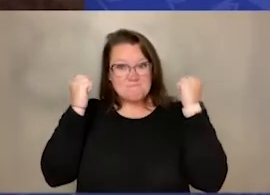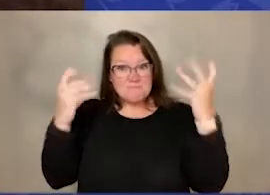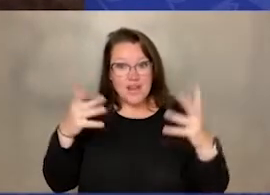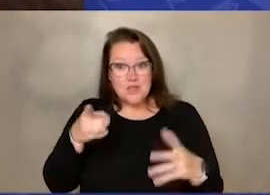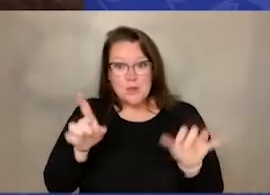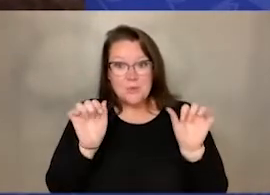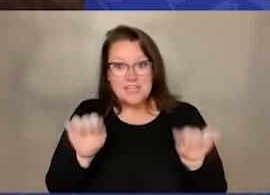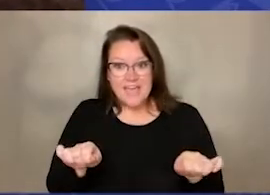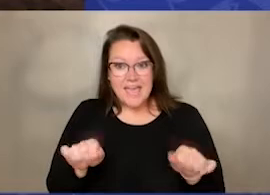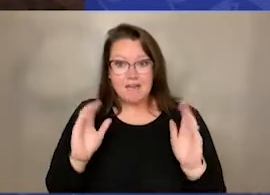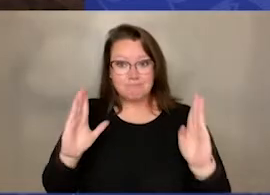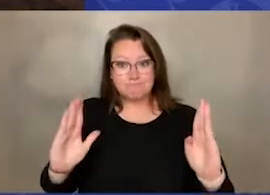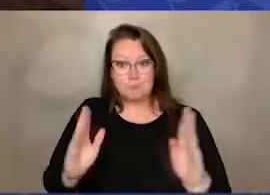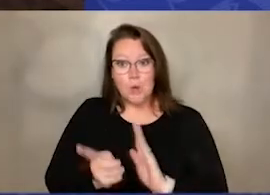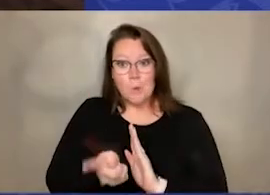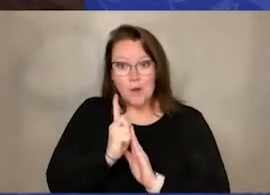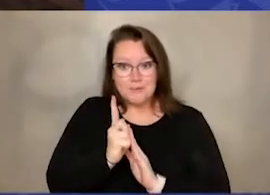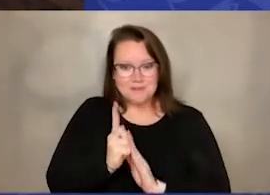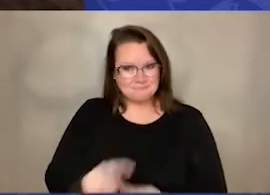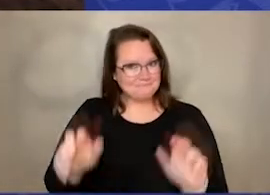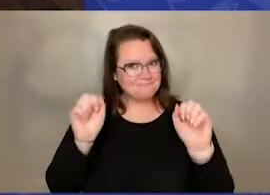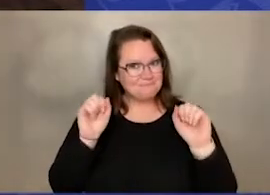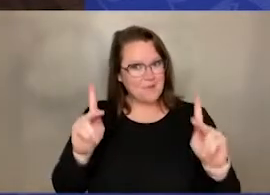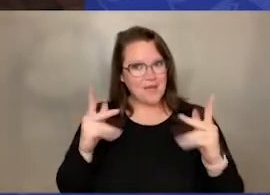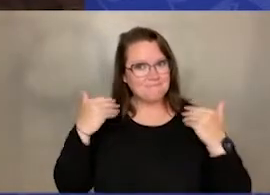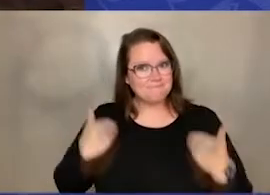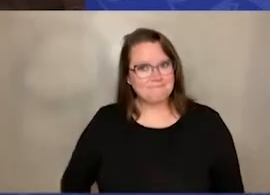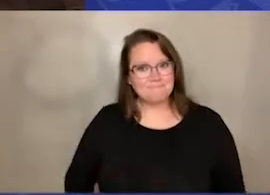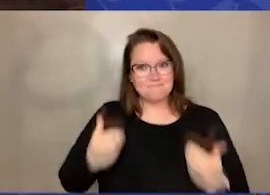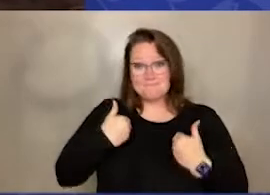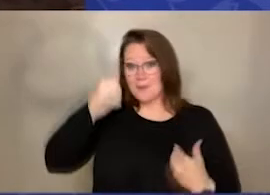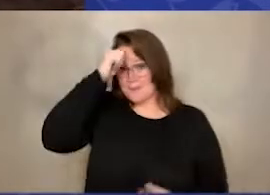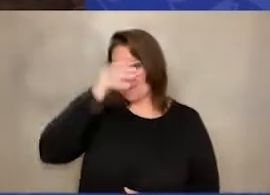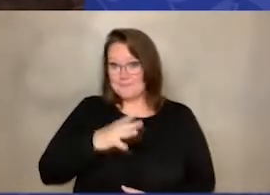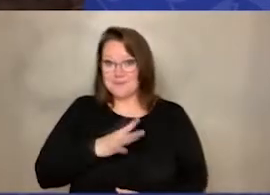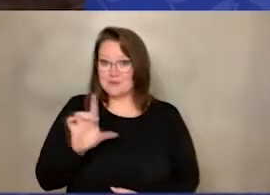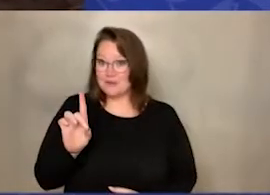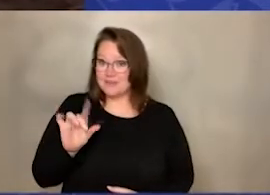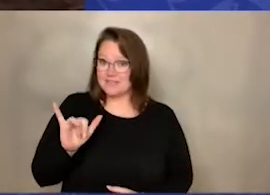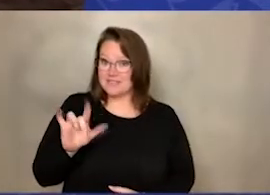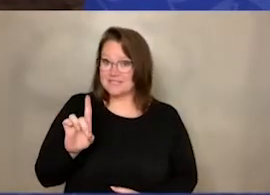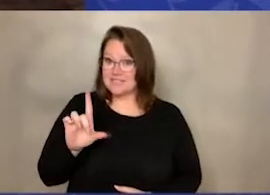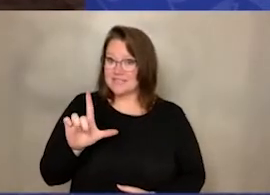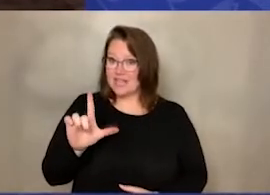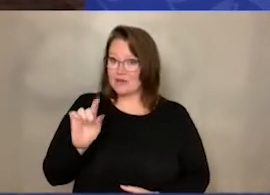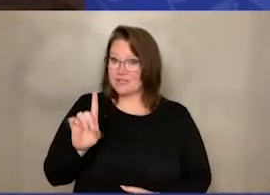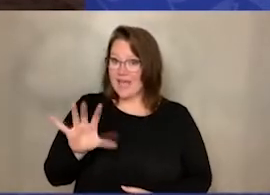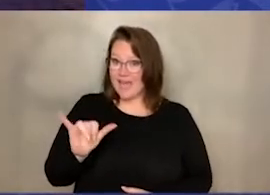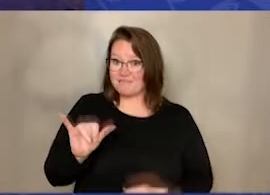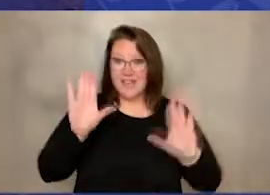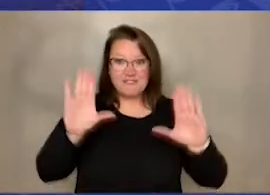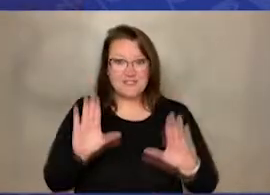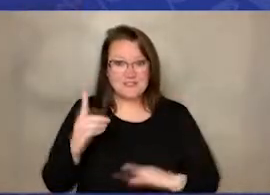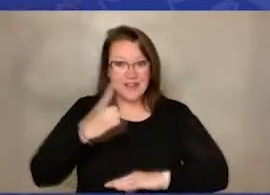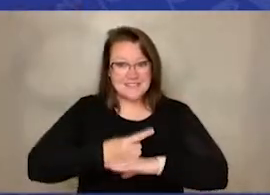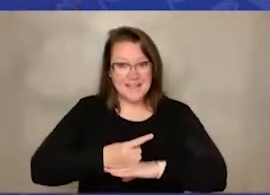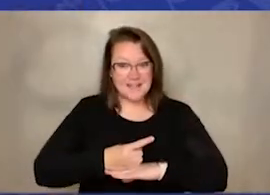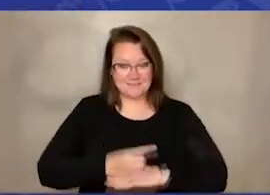for one minute. All right. This is Mr. Dilday. Have a great day. Stay healthy and active.